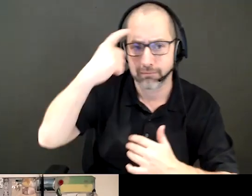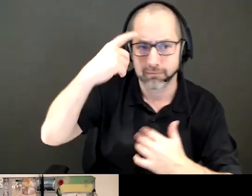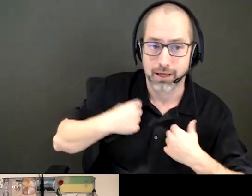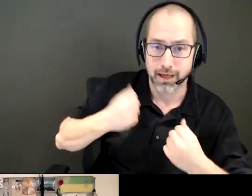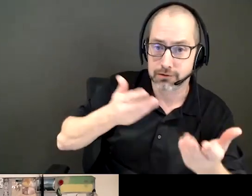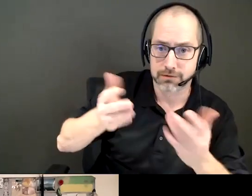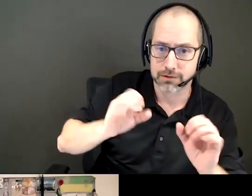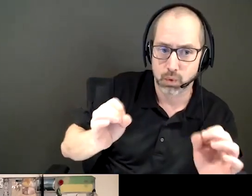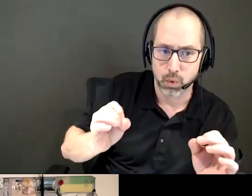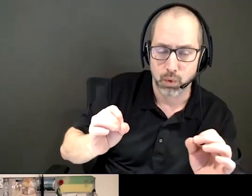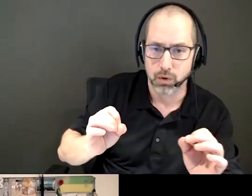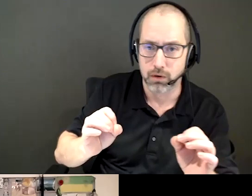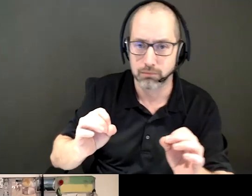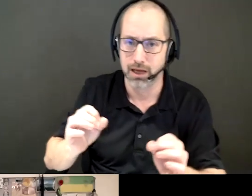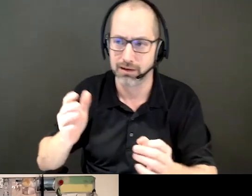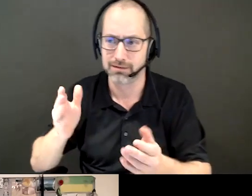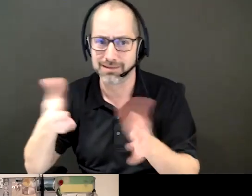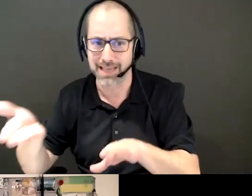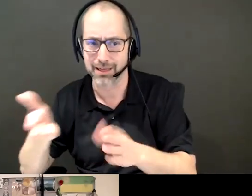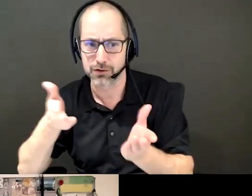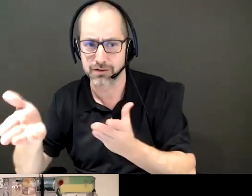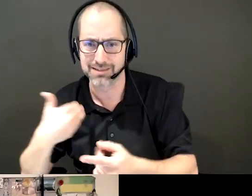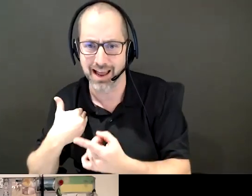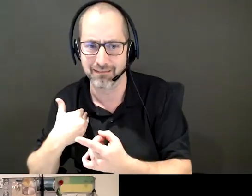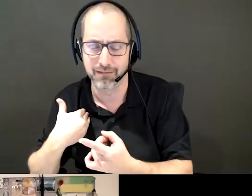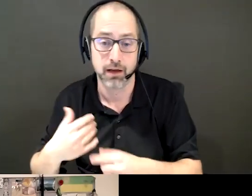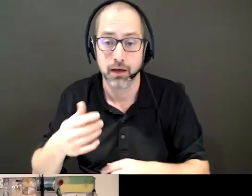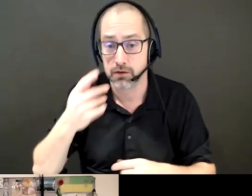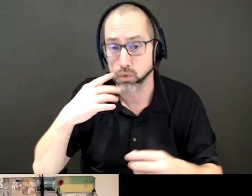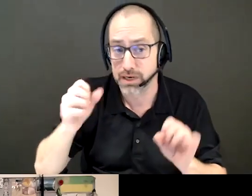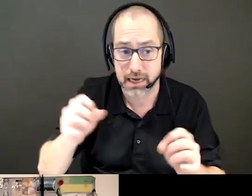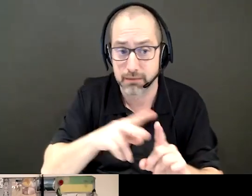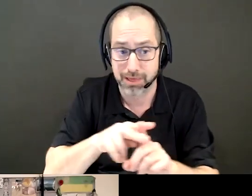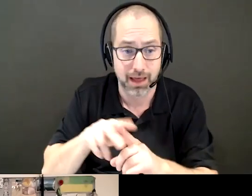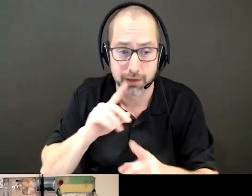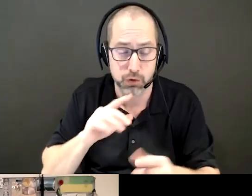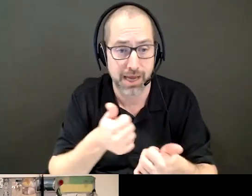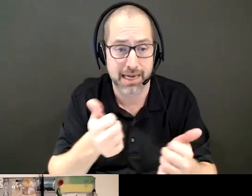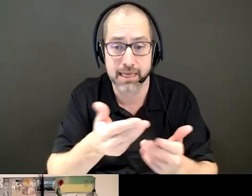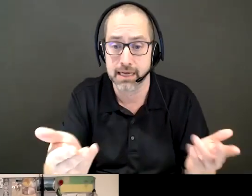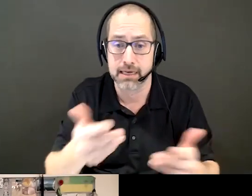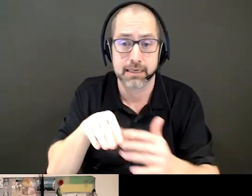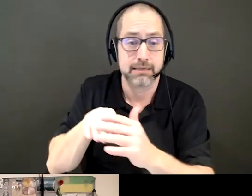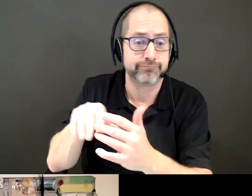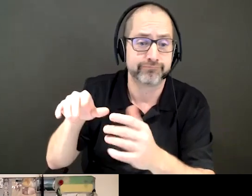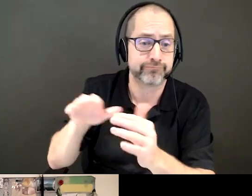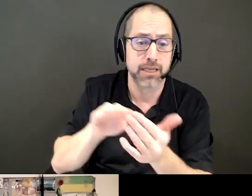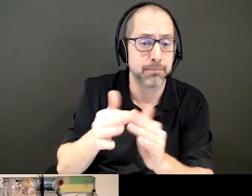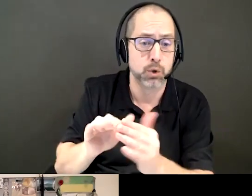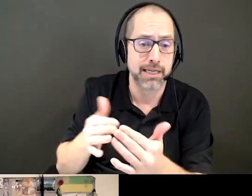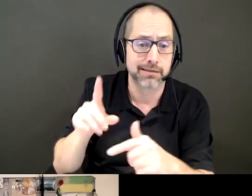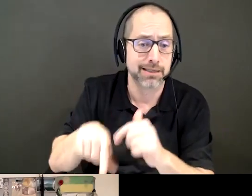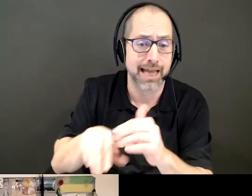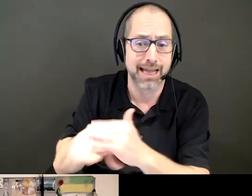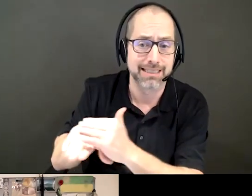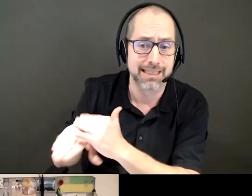And we can apply that to many, many things as well. So if we look at communities as well, the inaccessibility, inaccessible communities here. We know